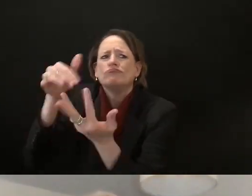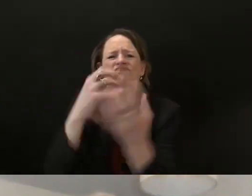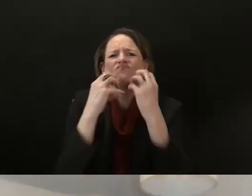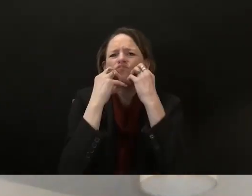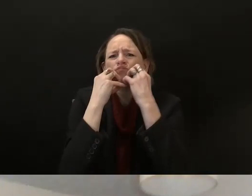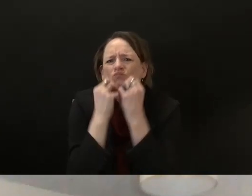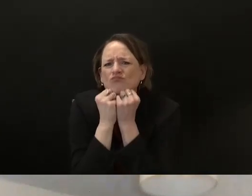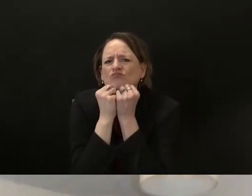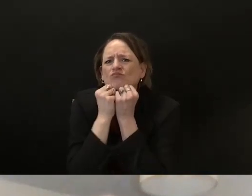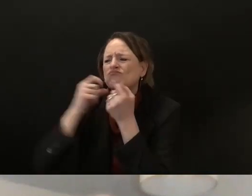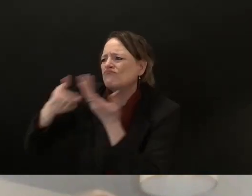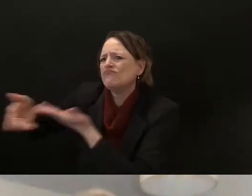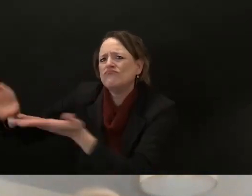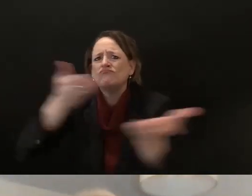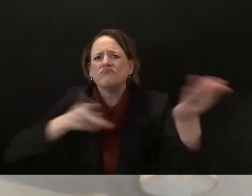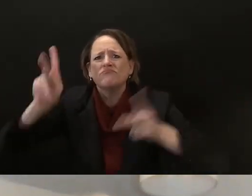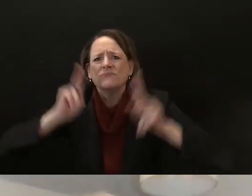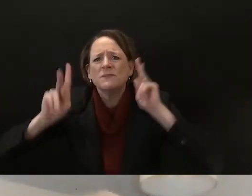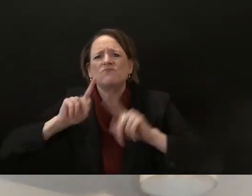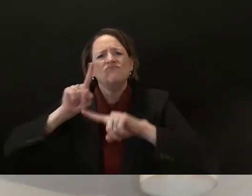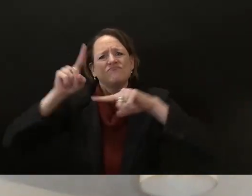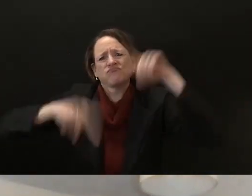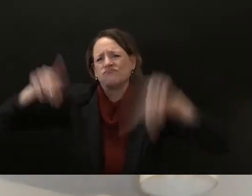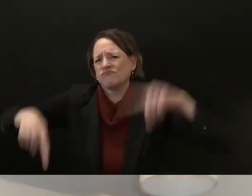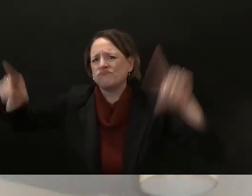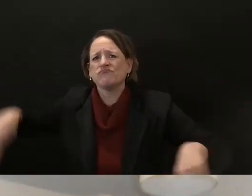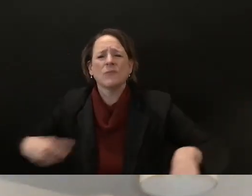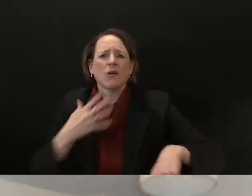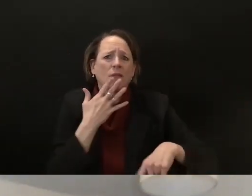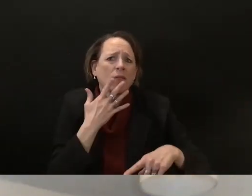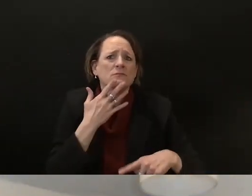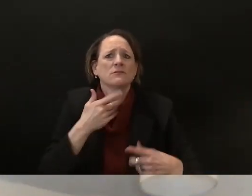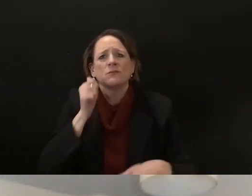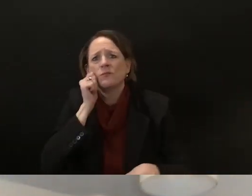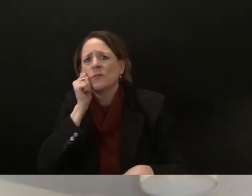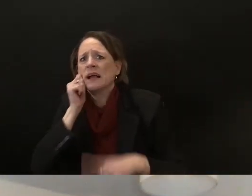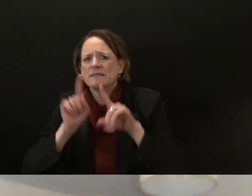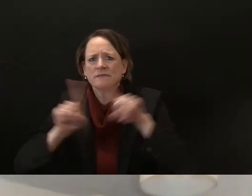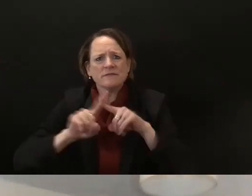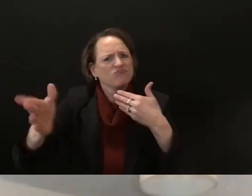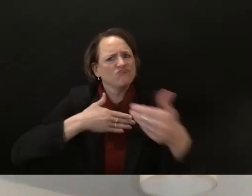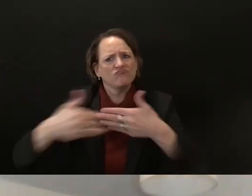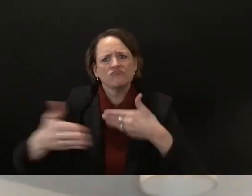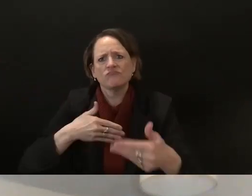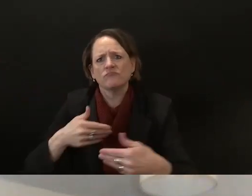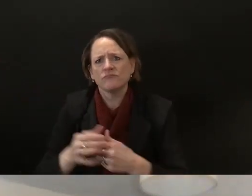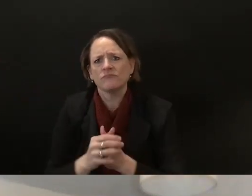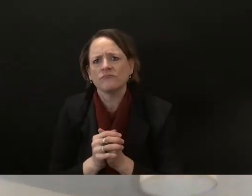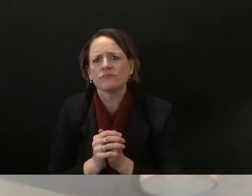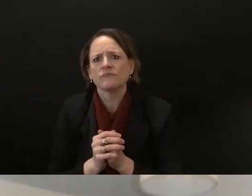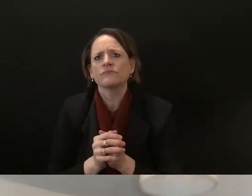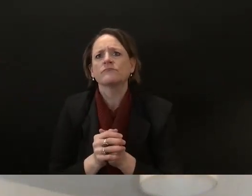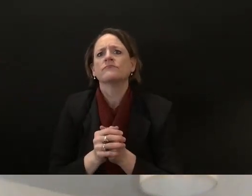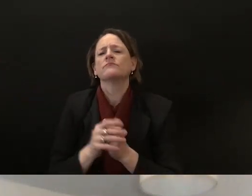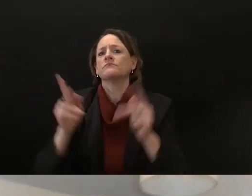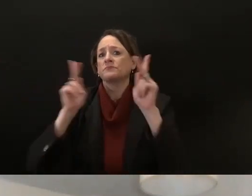policy uh the the dialogue is changing and there's a recognition right um